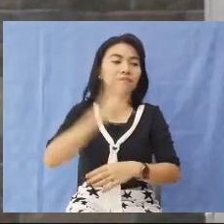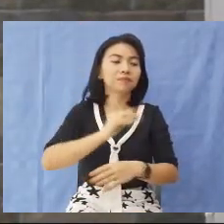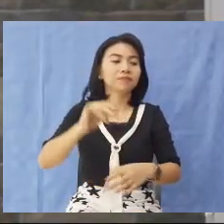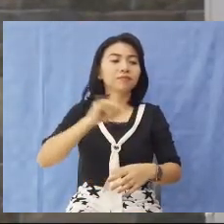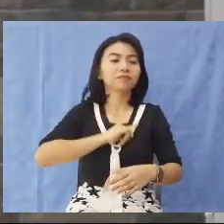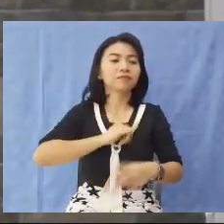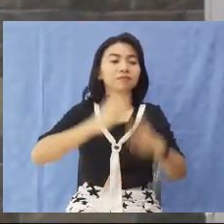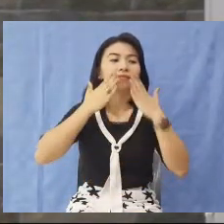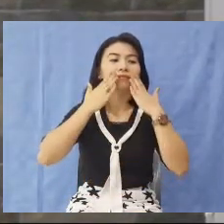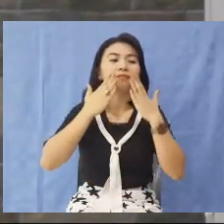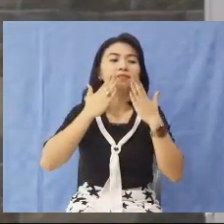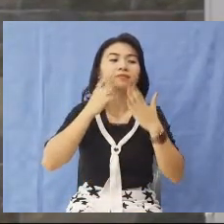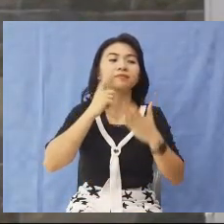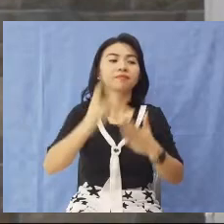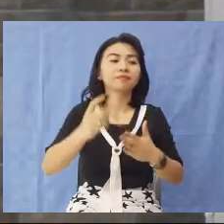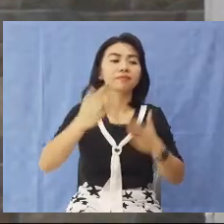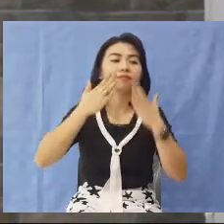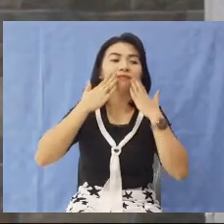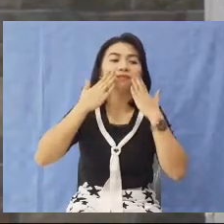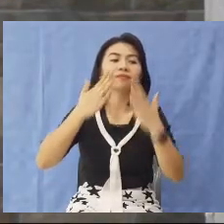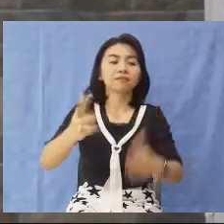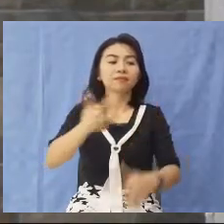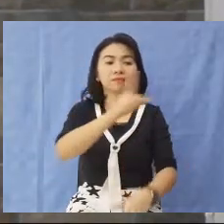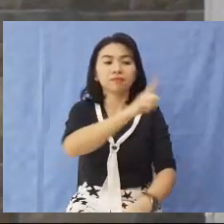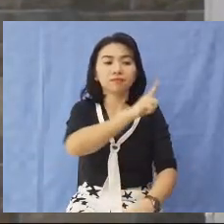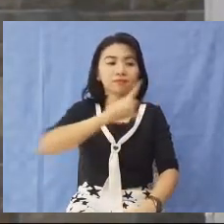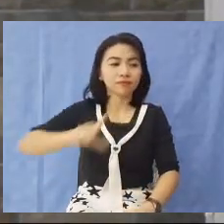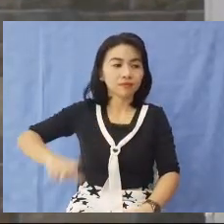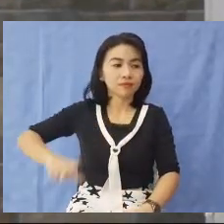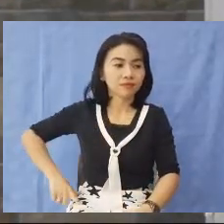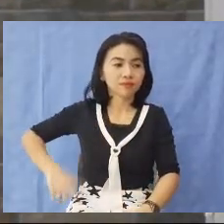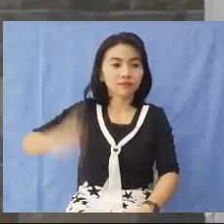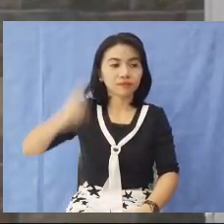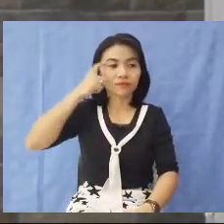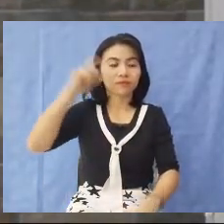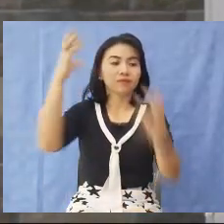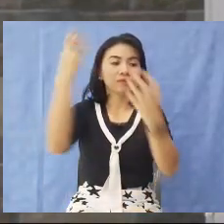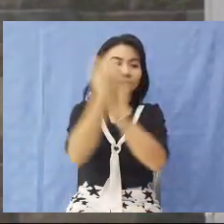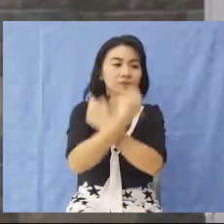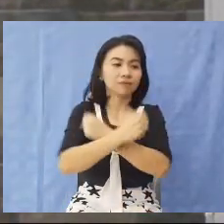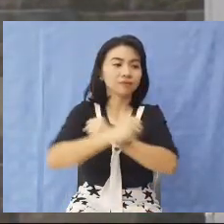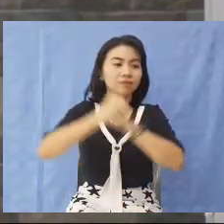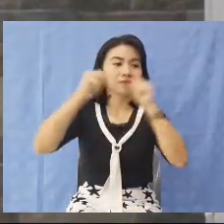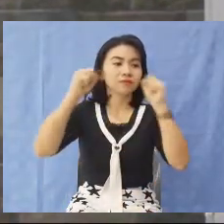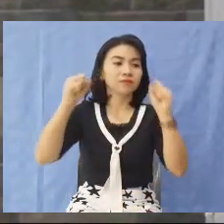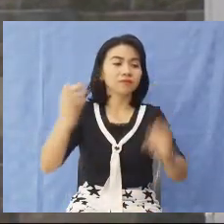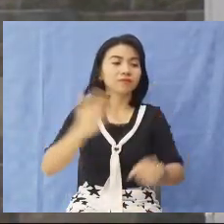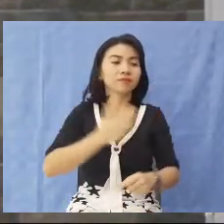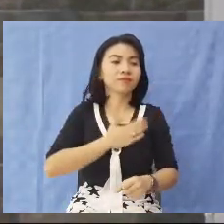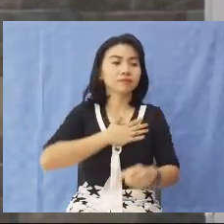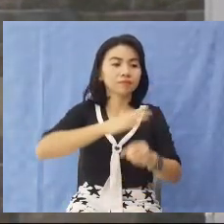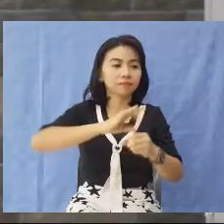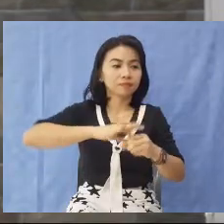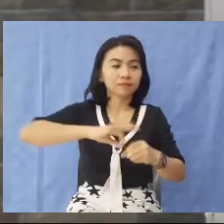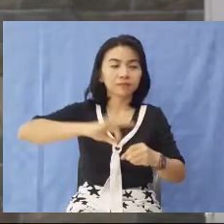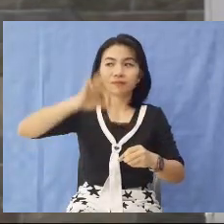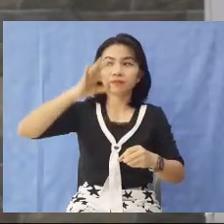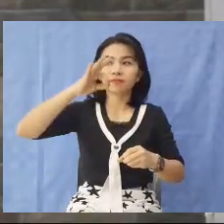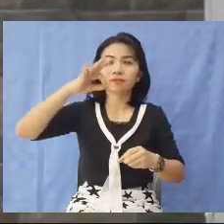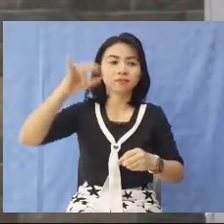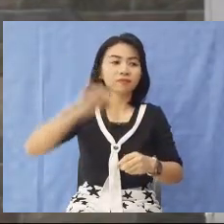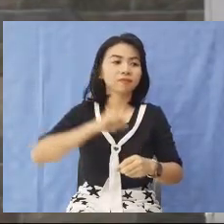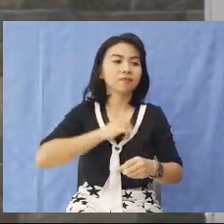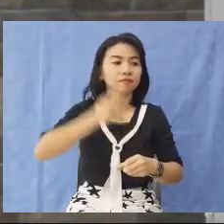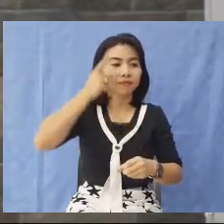cross and I'll say thank you Lord For saving my soul